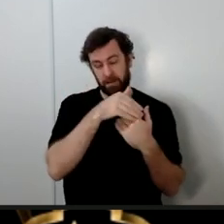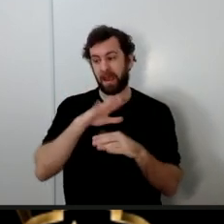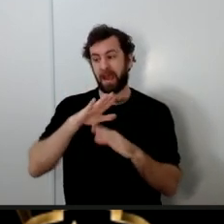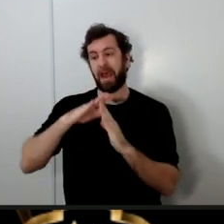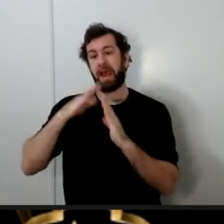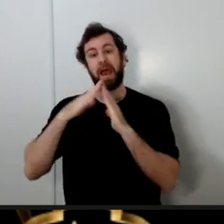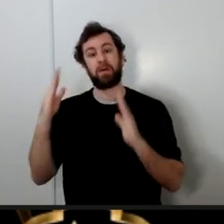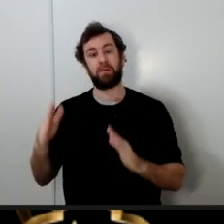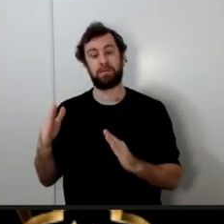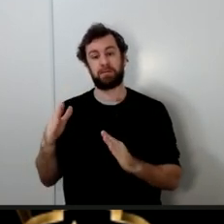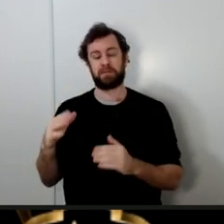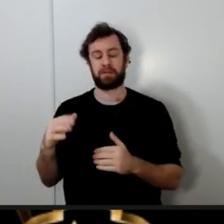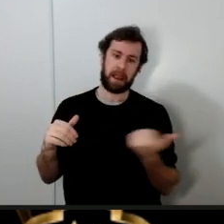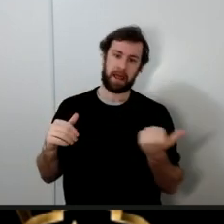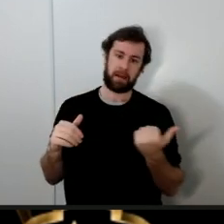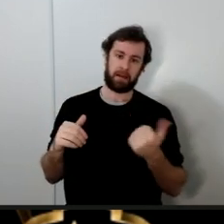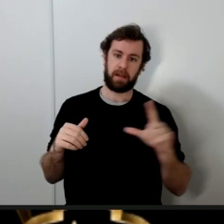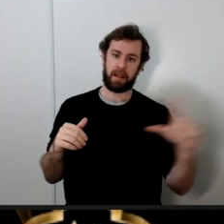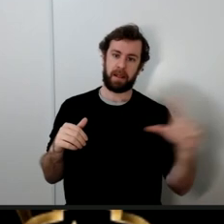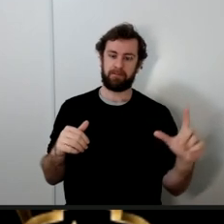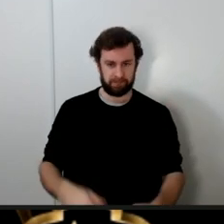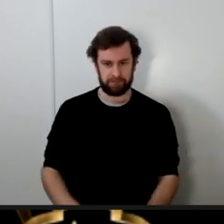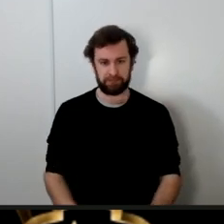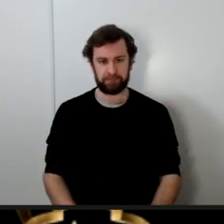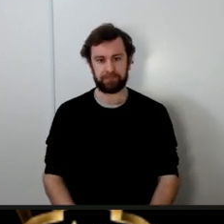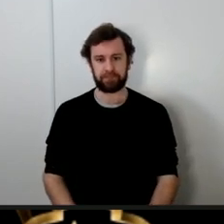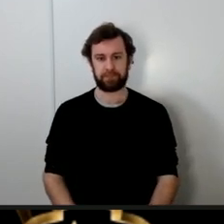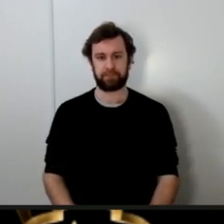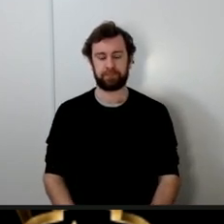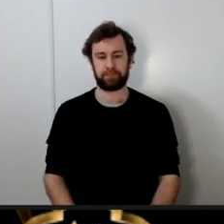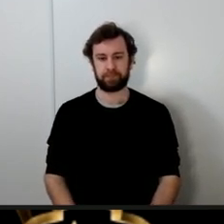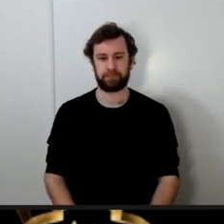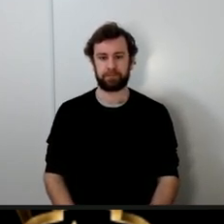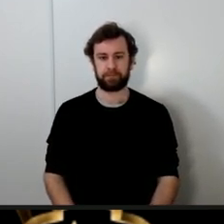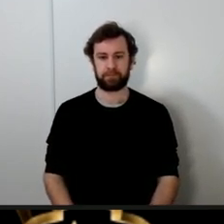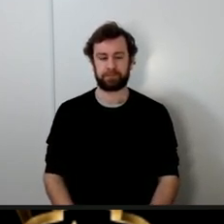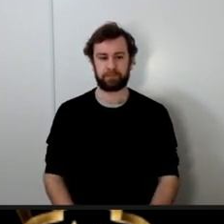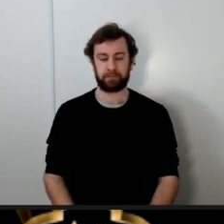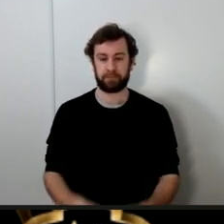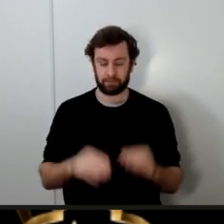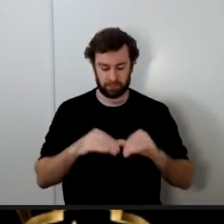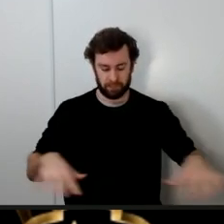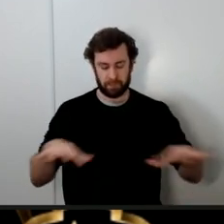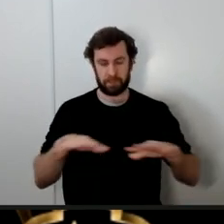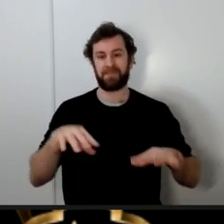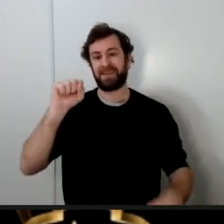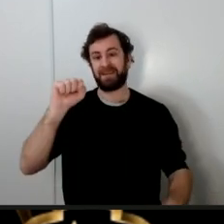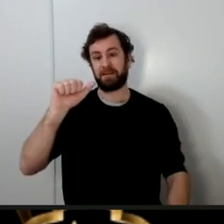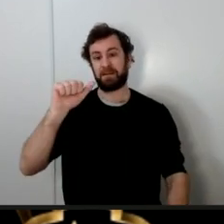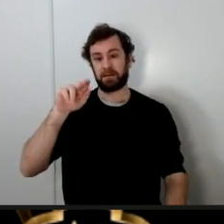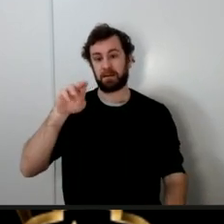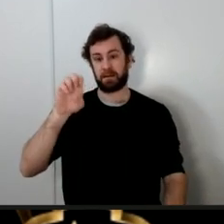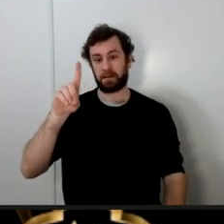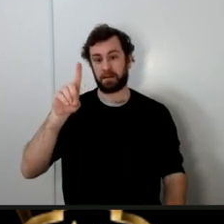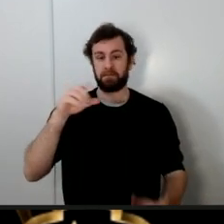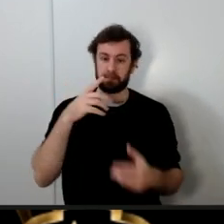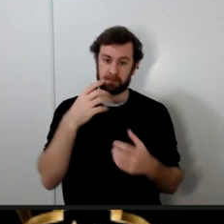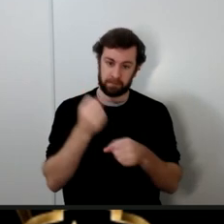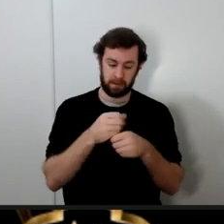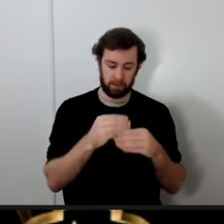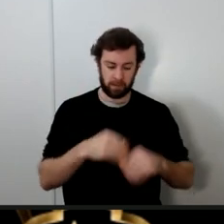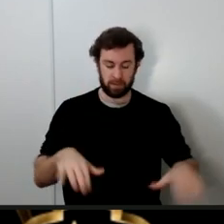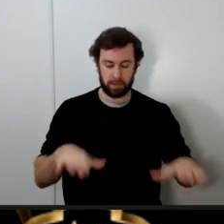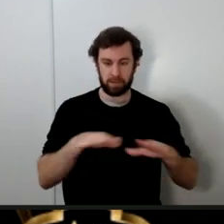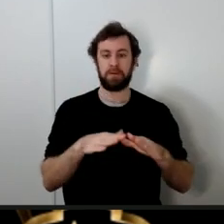to your left it was carpeted with sand to make the ground soft that's how